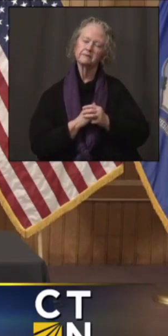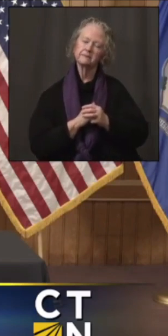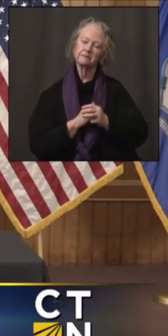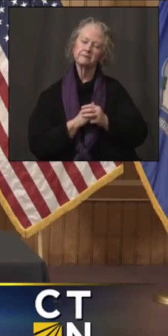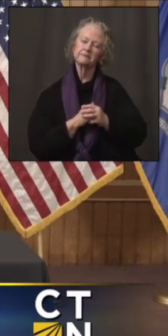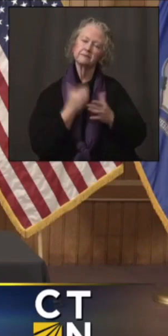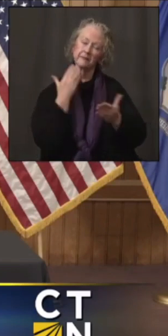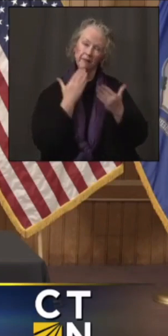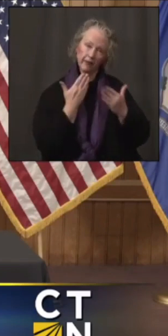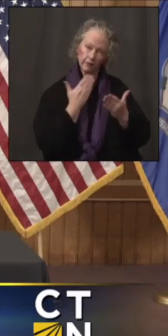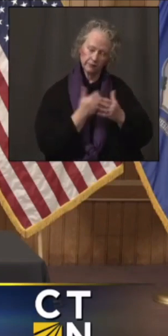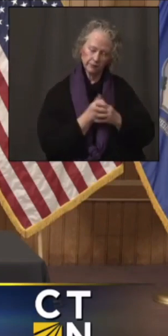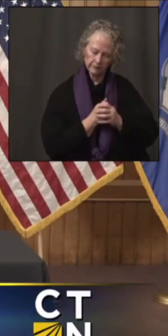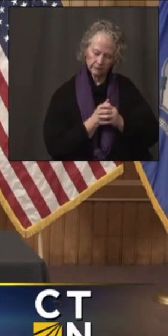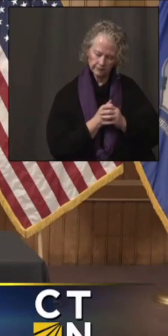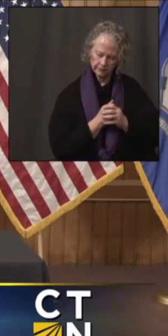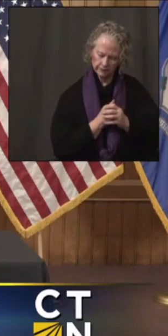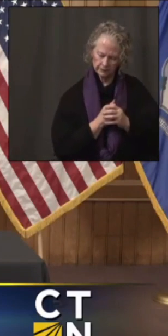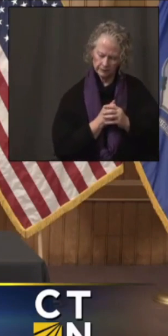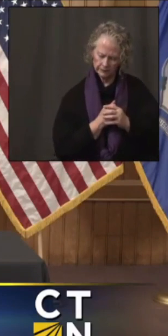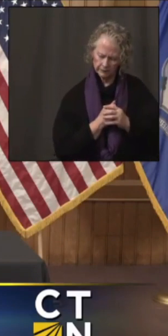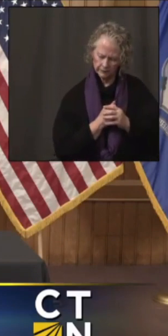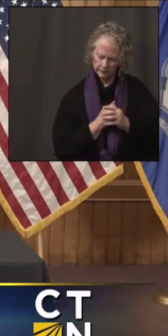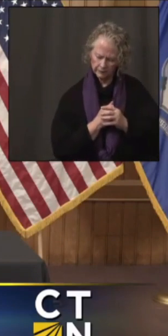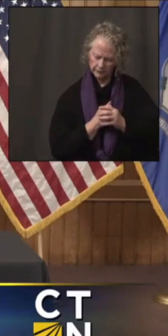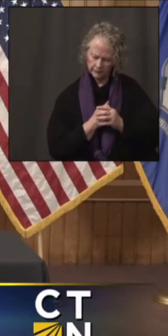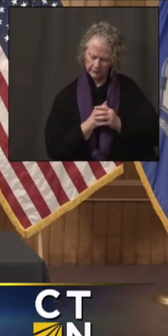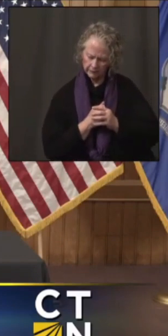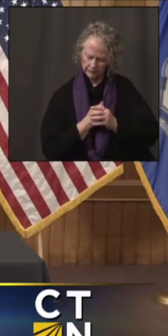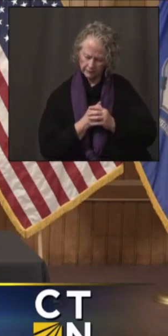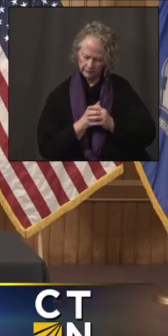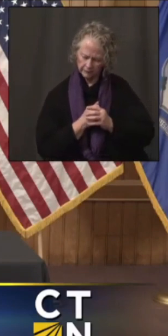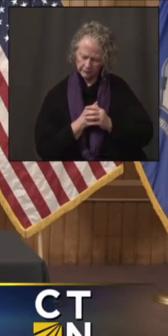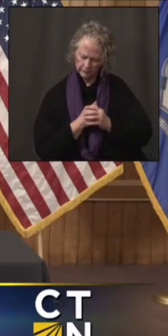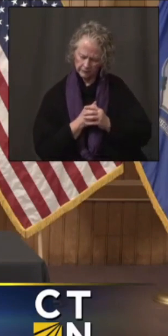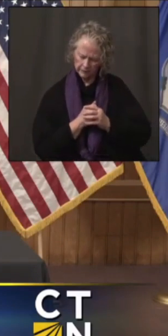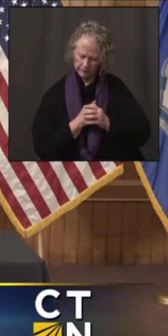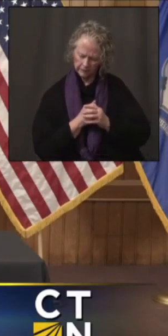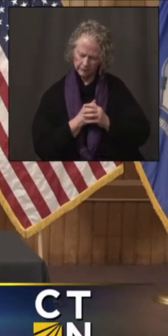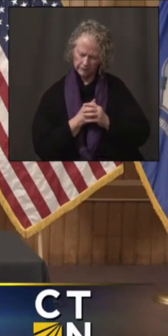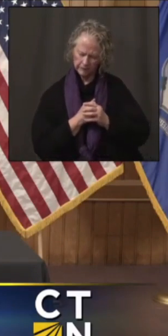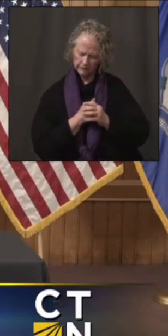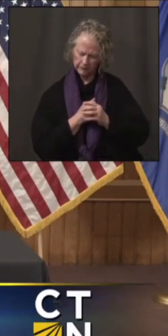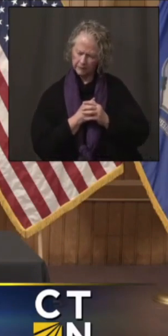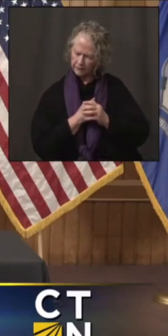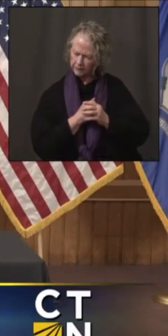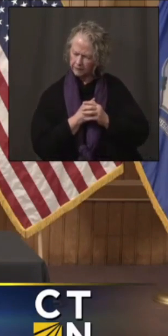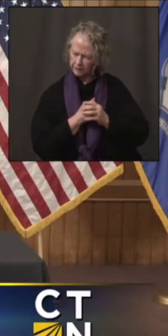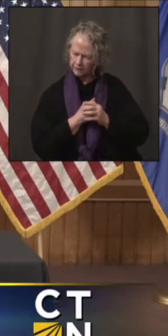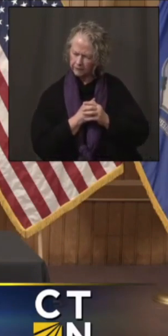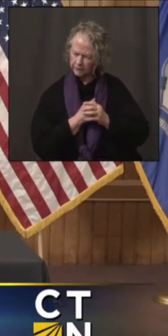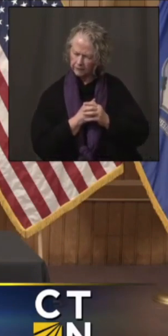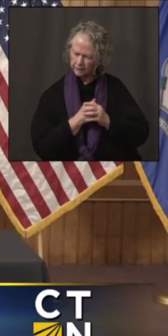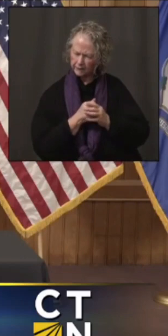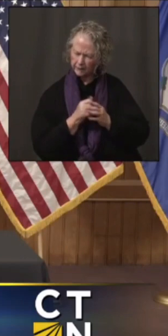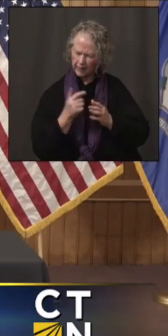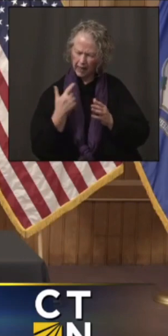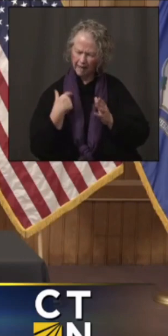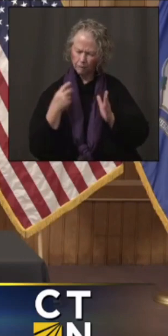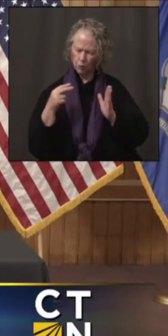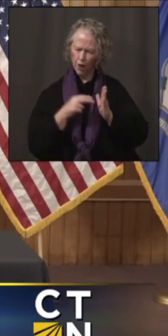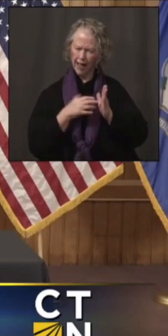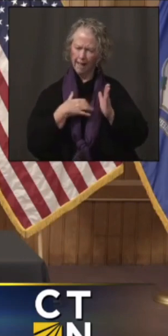Thanks very much. Just a second. I want to look at my notes. I wanted to, follow up on a question Sue had just asked to